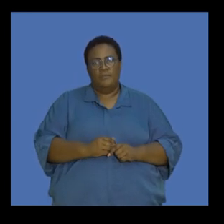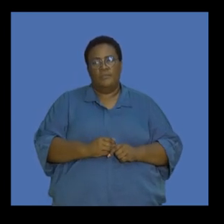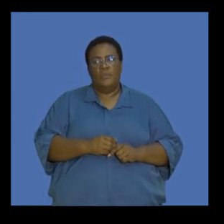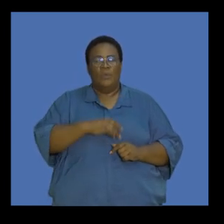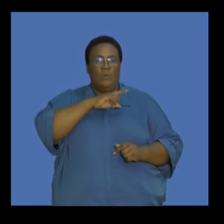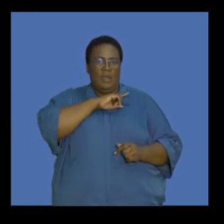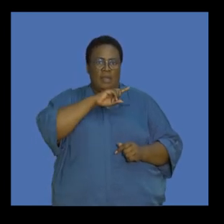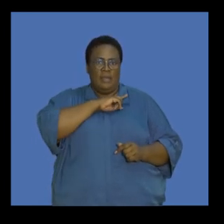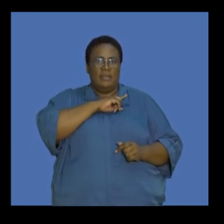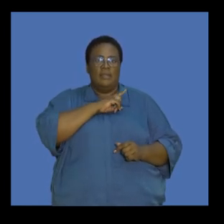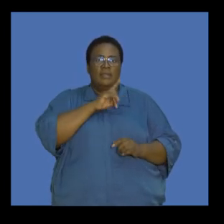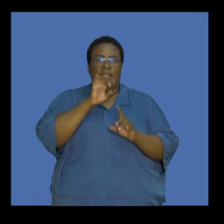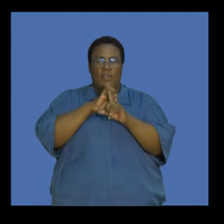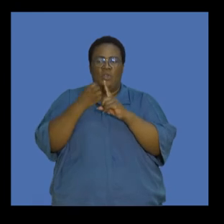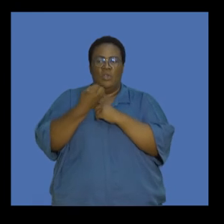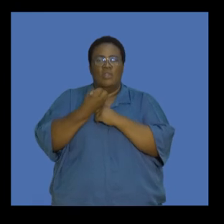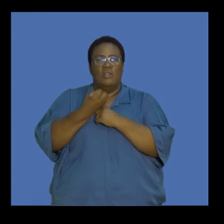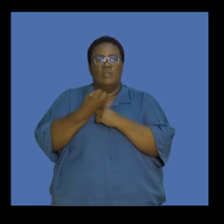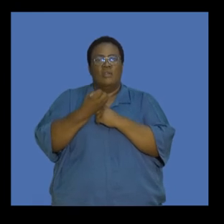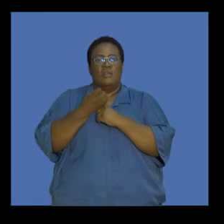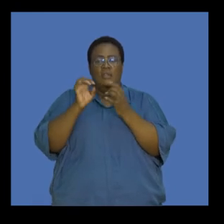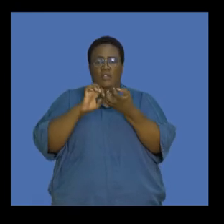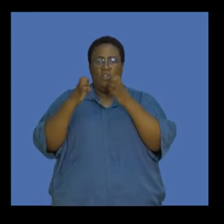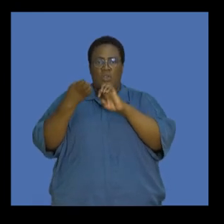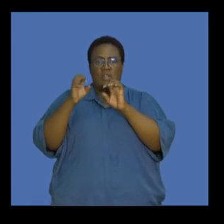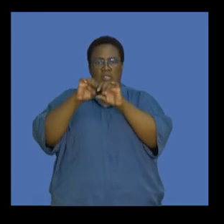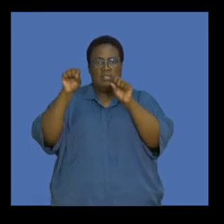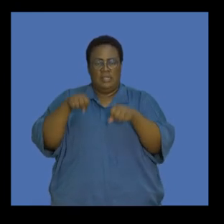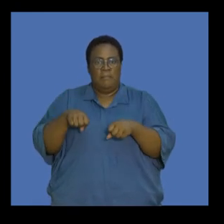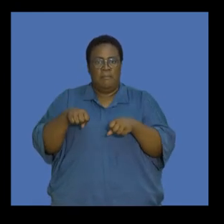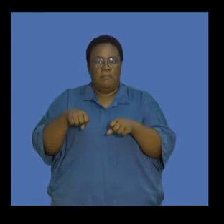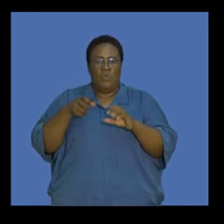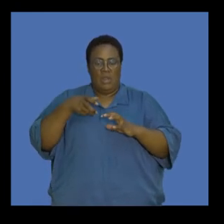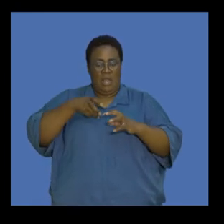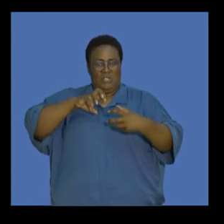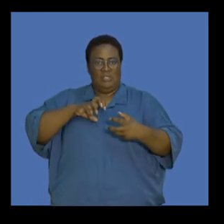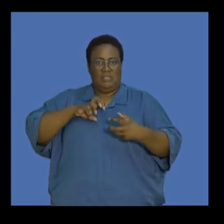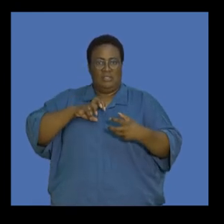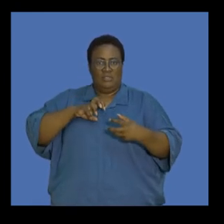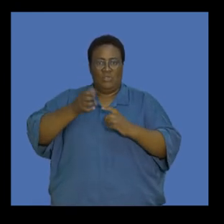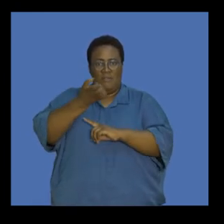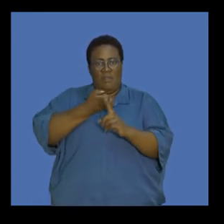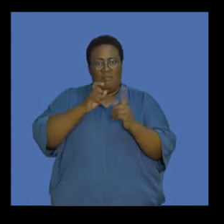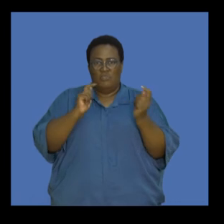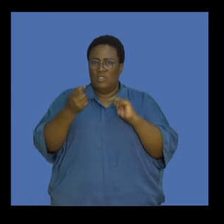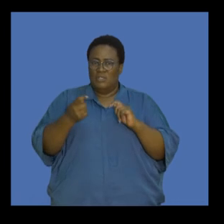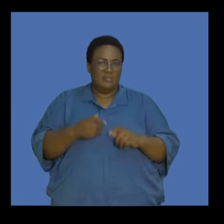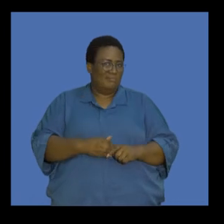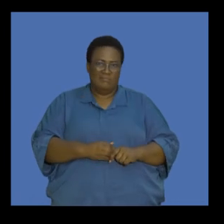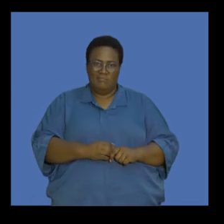reduced because the earth's system has not yet fully adjusted to the environmental changes we have already made.